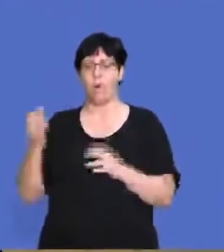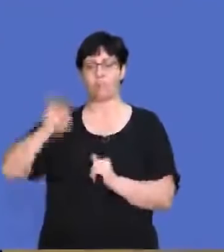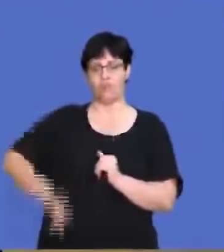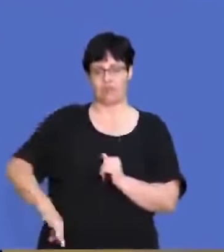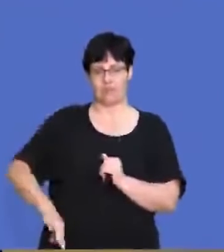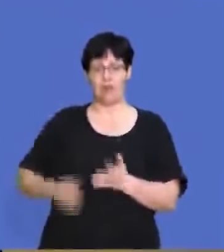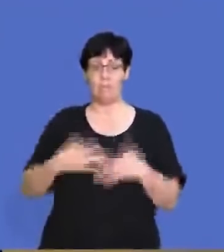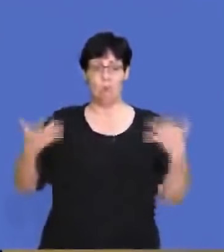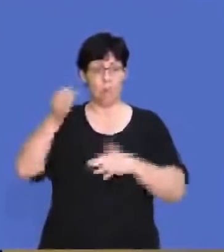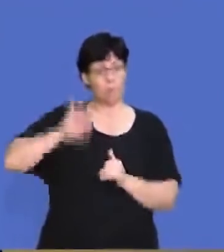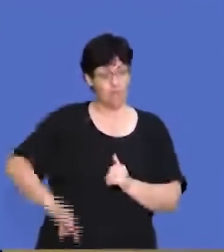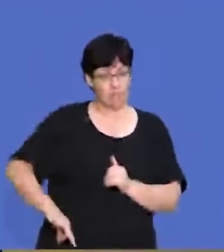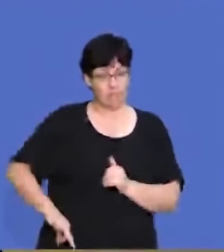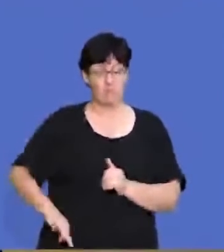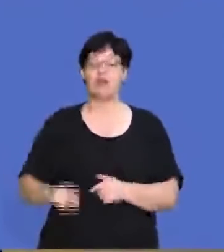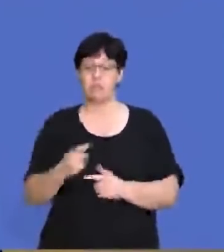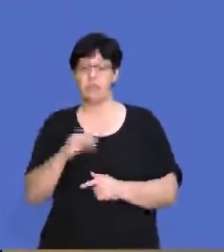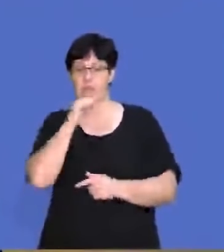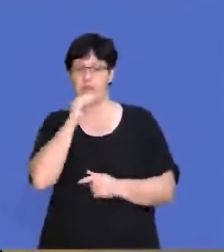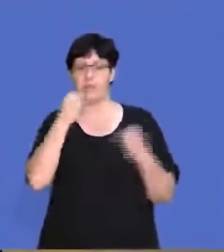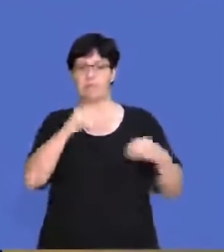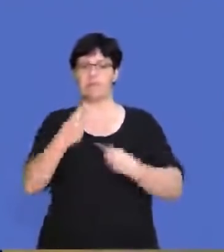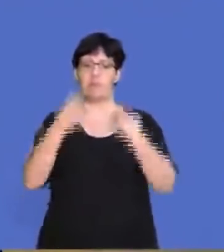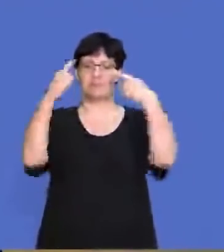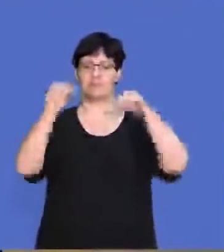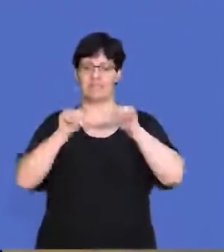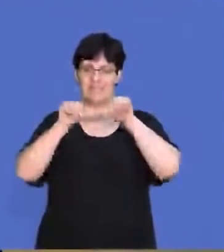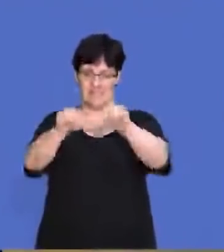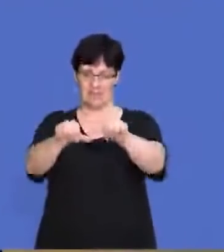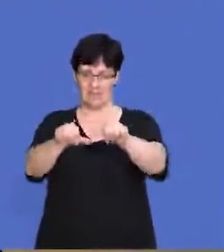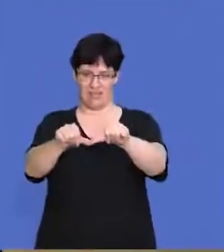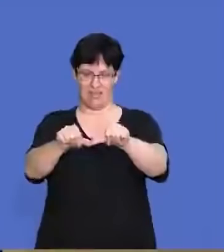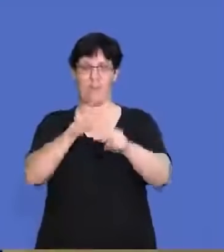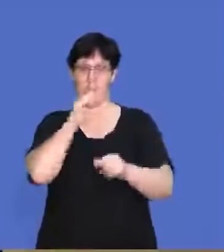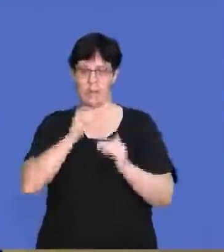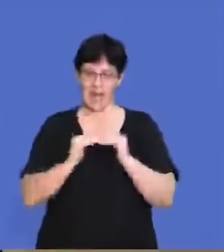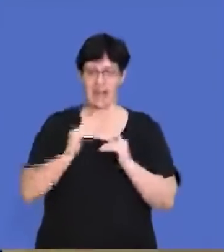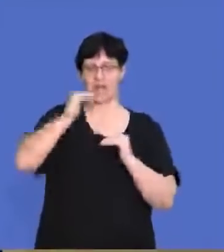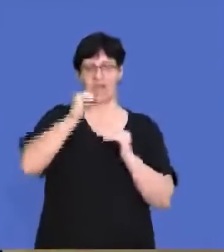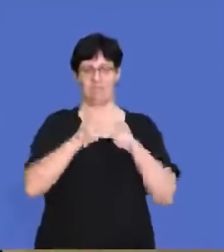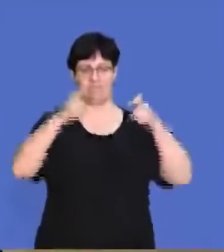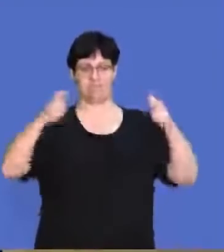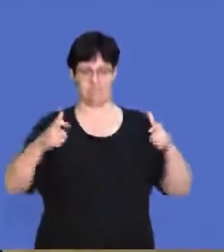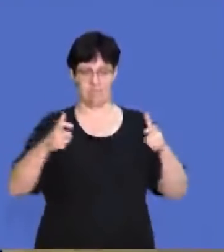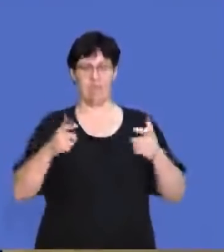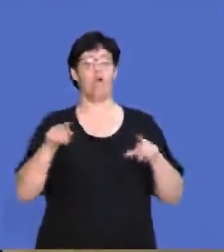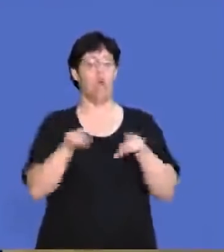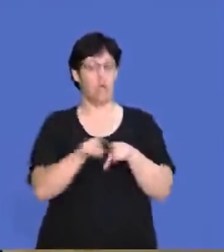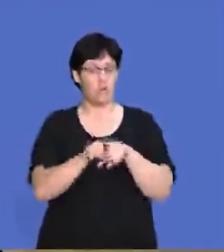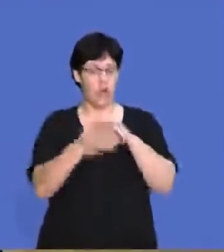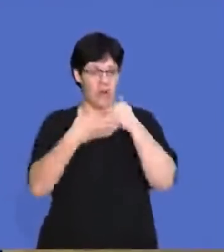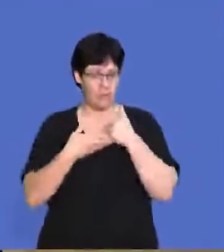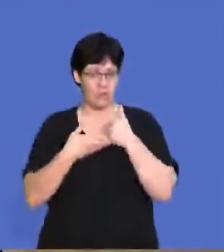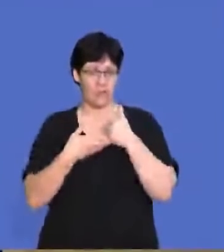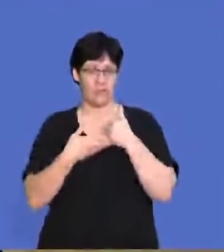we're going to make more profit. If we make more profit, chances of our business being more sustainable are going to increase significantly